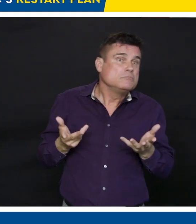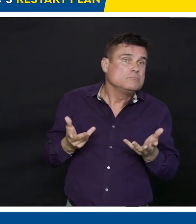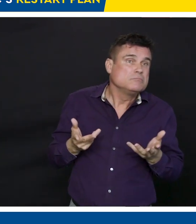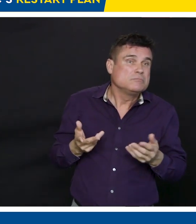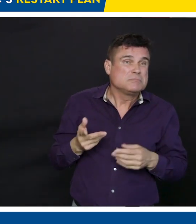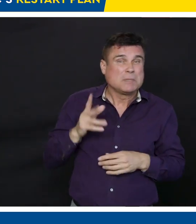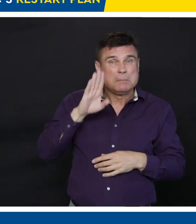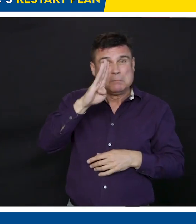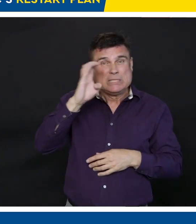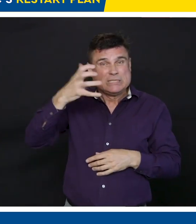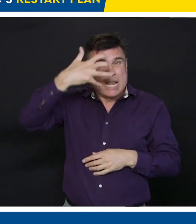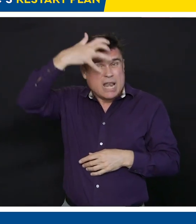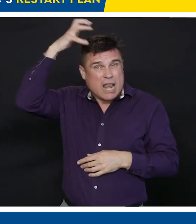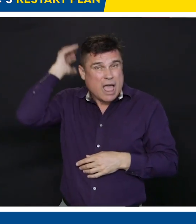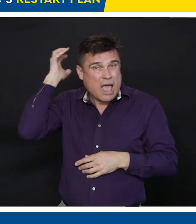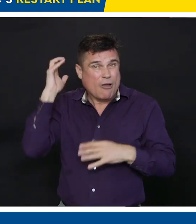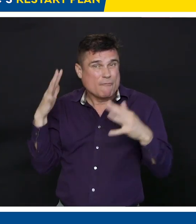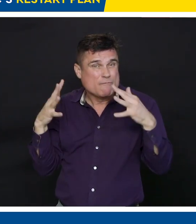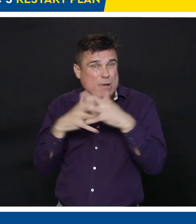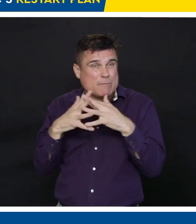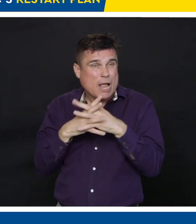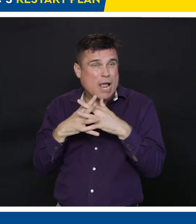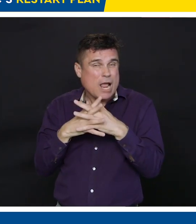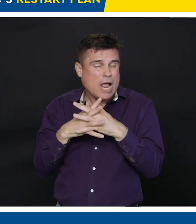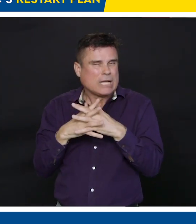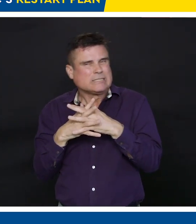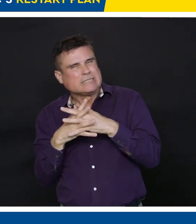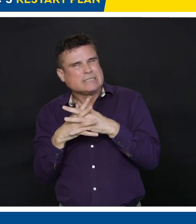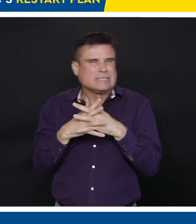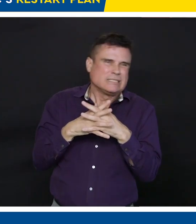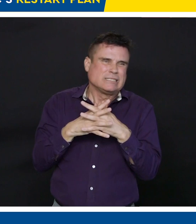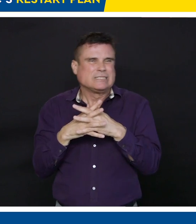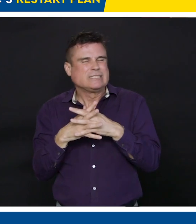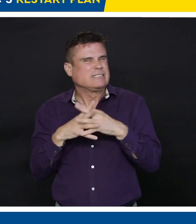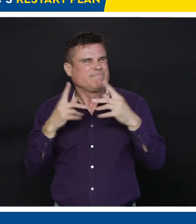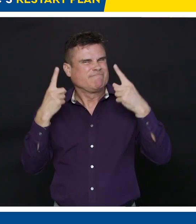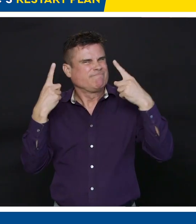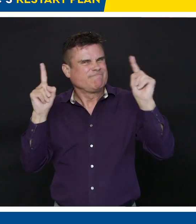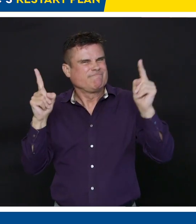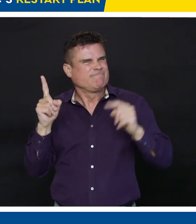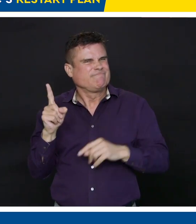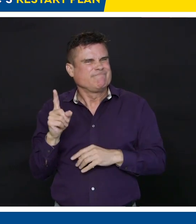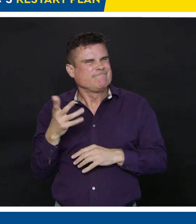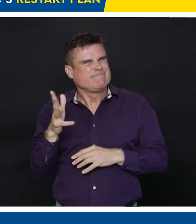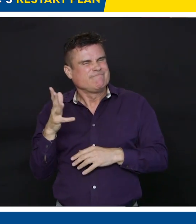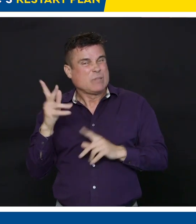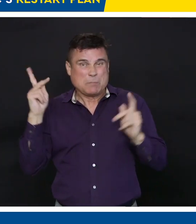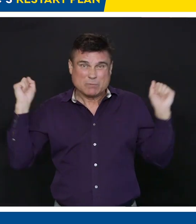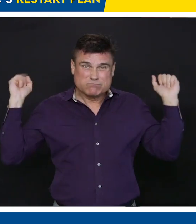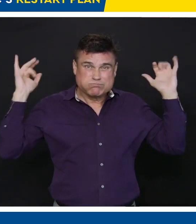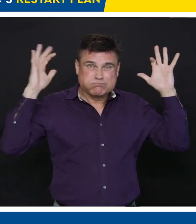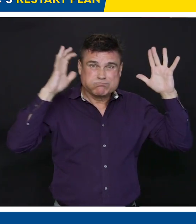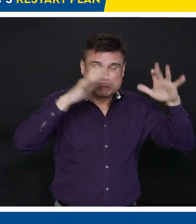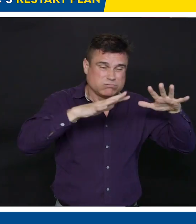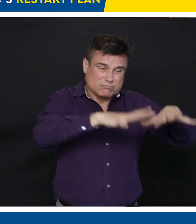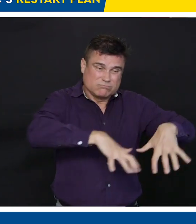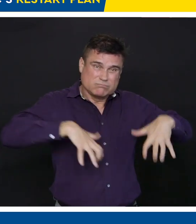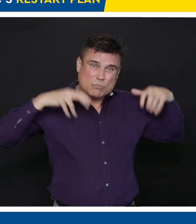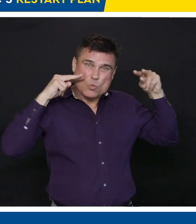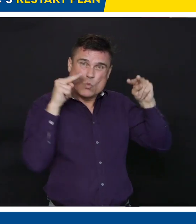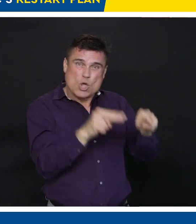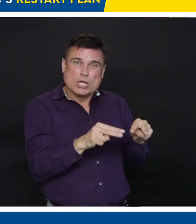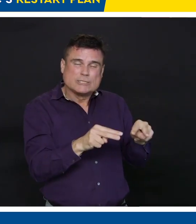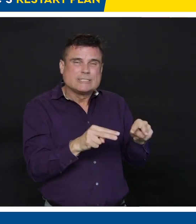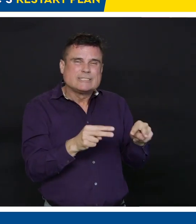we'll be working with the CFL as well, which also creates economic activity within our community. On the